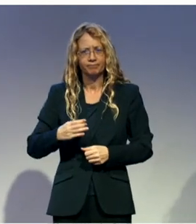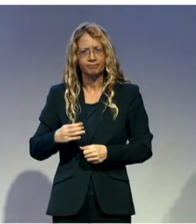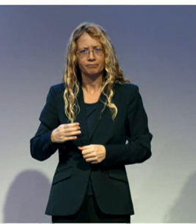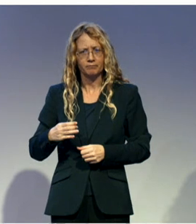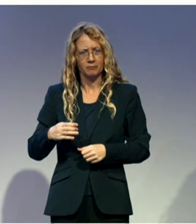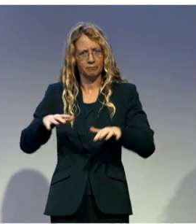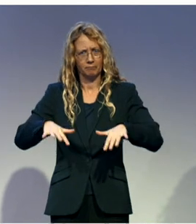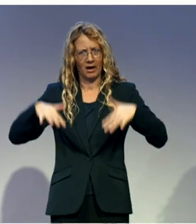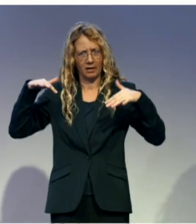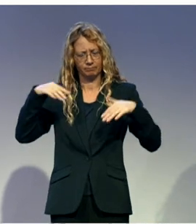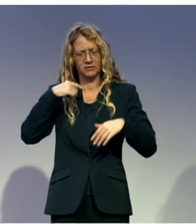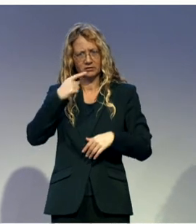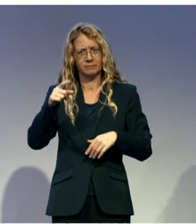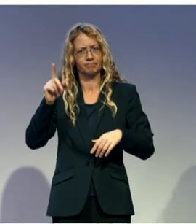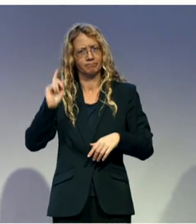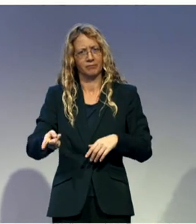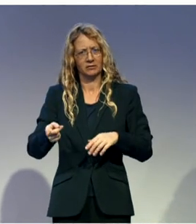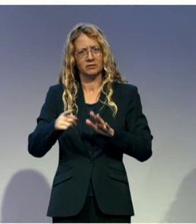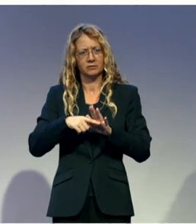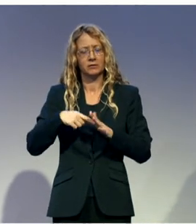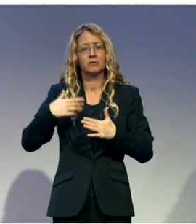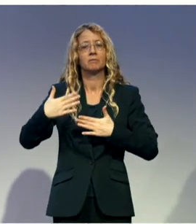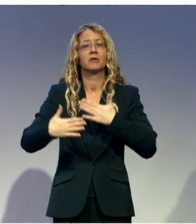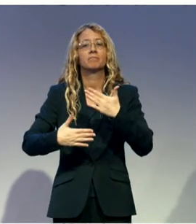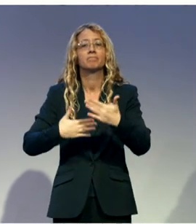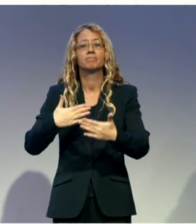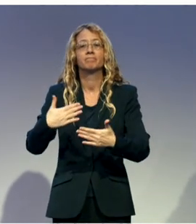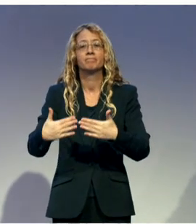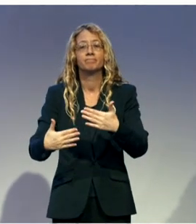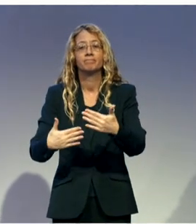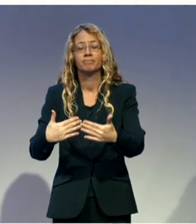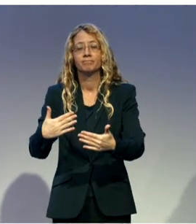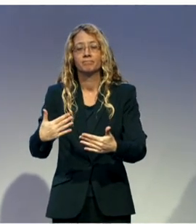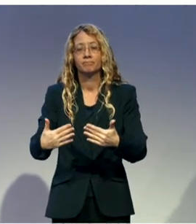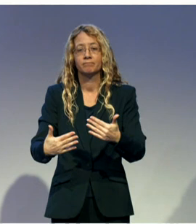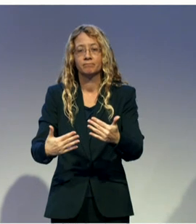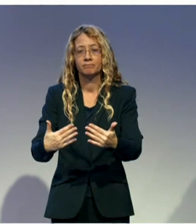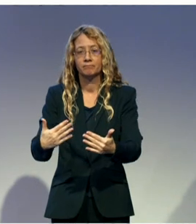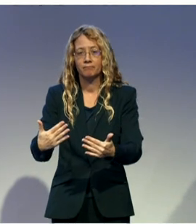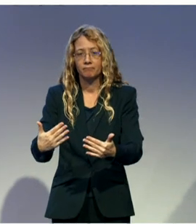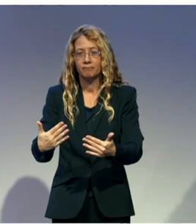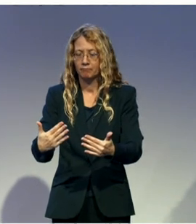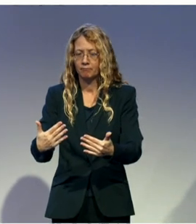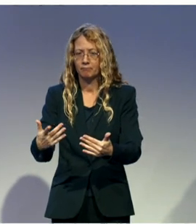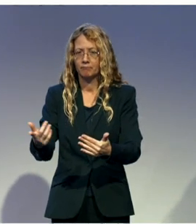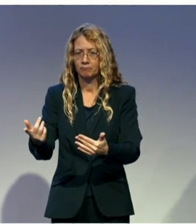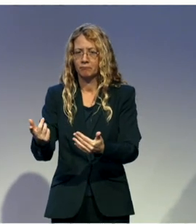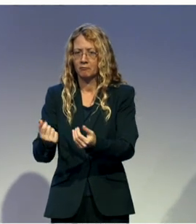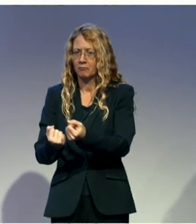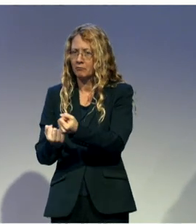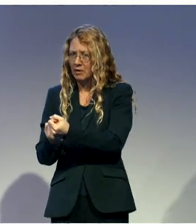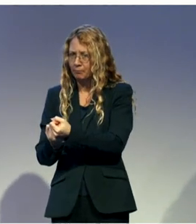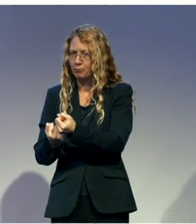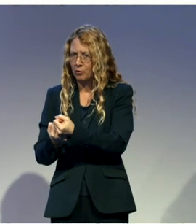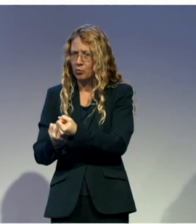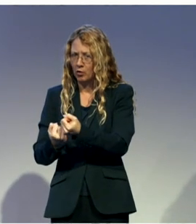the Foundation for Open Society initiatives that supported for ensuring the accountability of the local bodies for the political